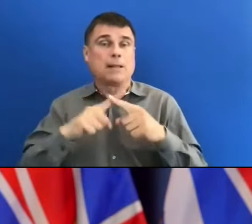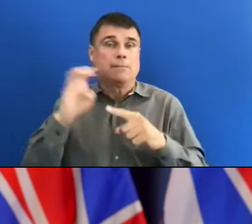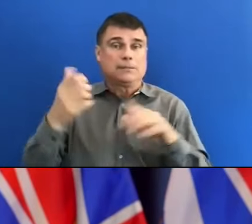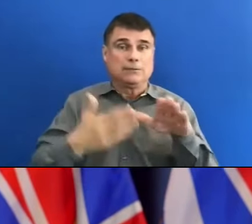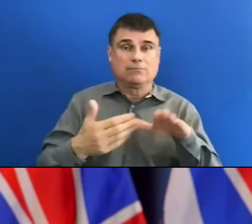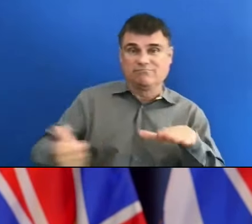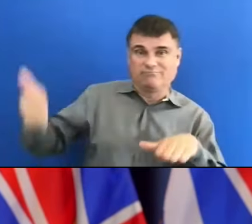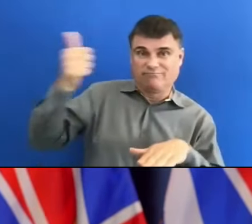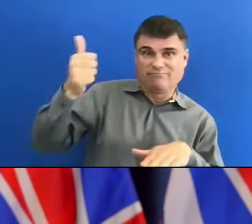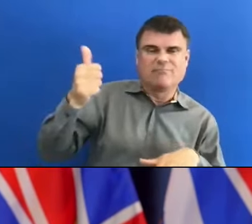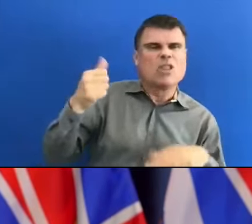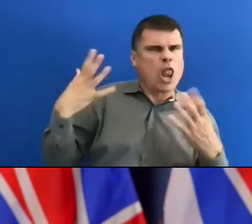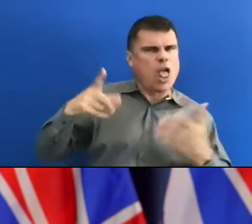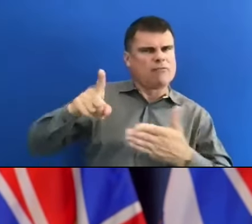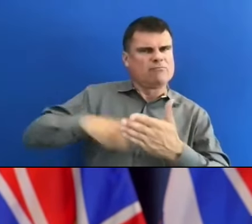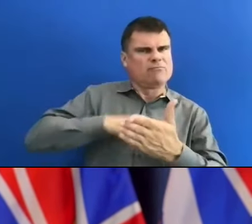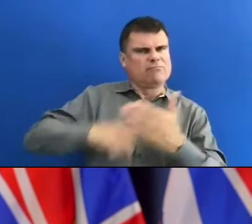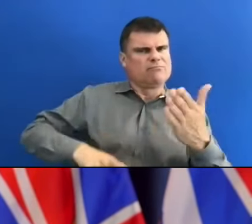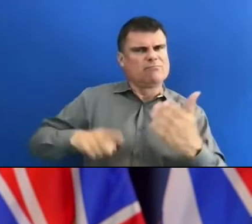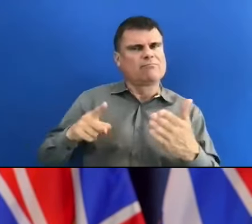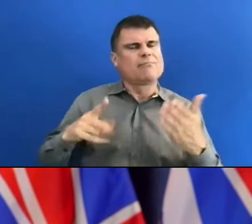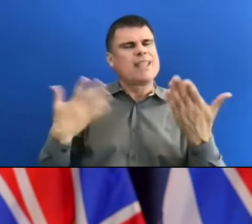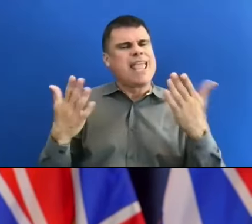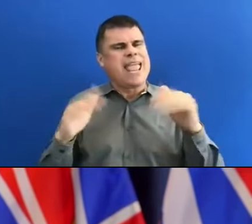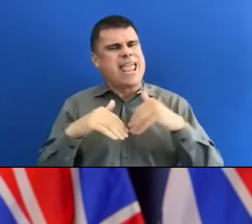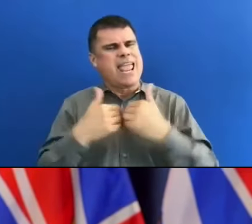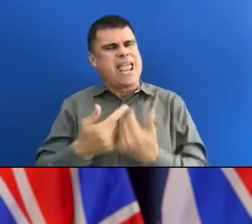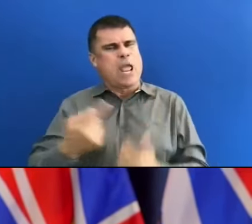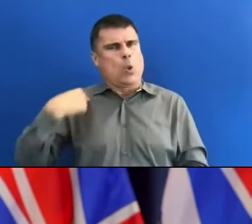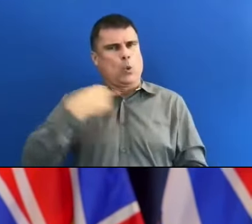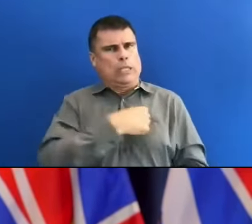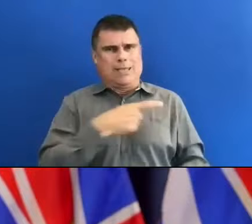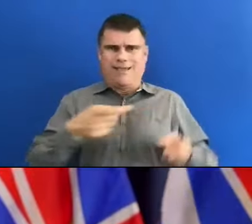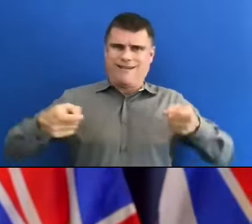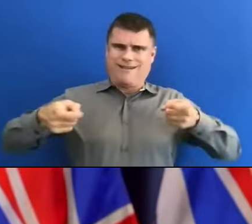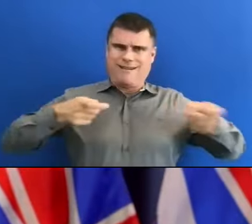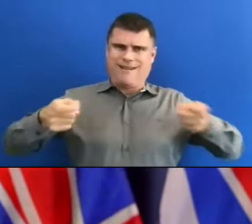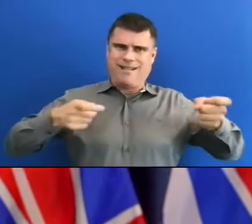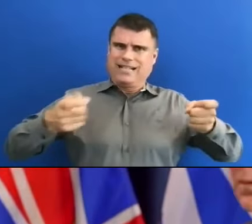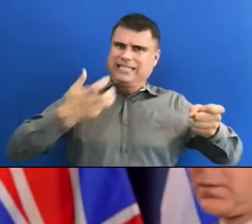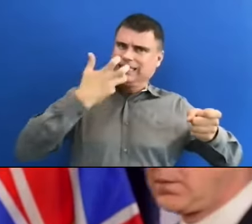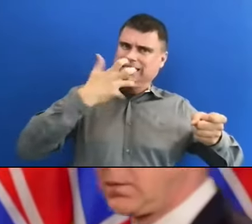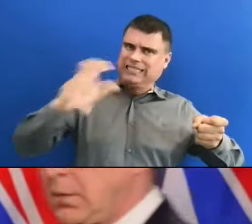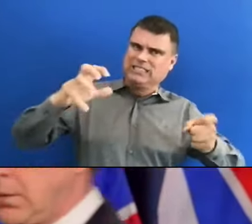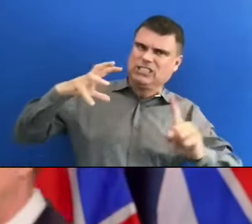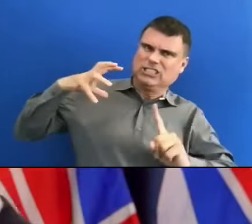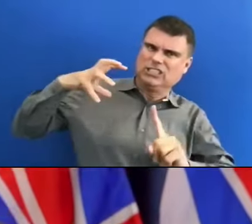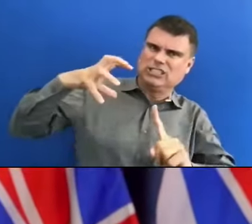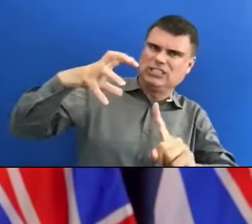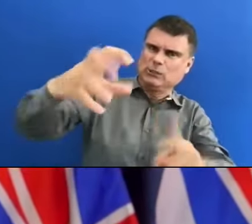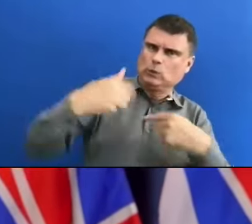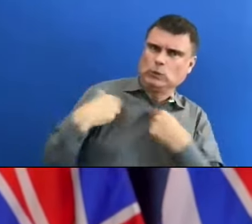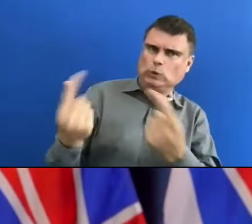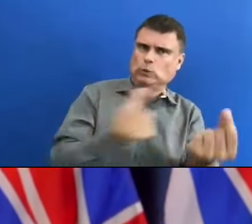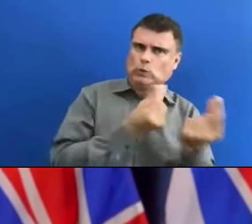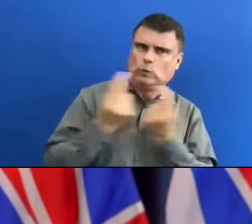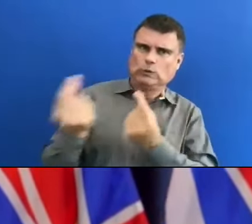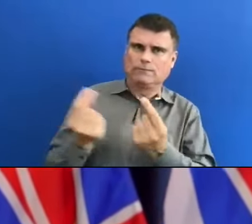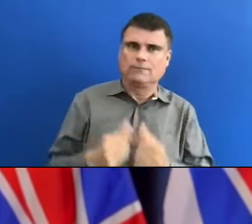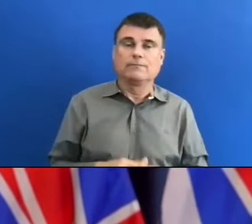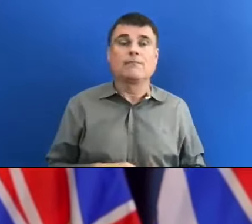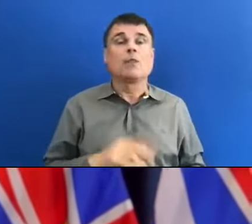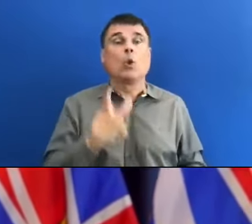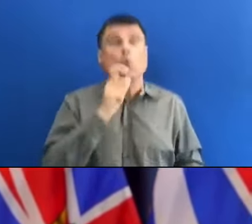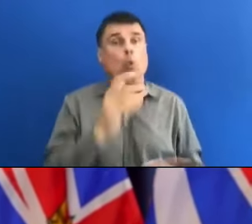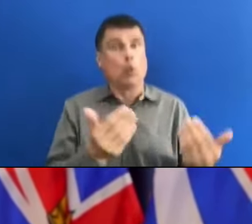few days. Will anybody be held responsible here for what happened? We're going to get this coroner's